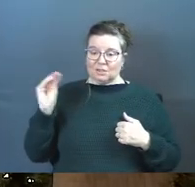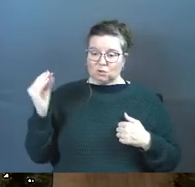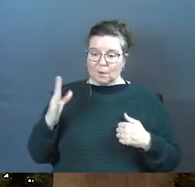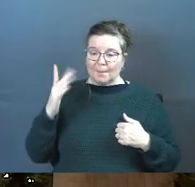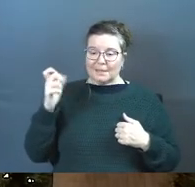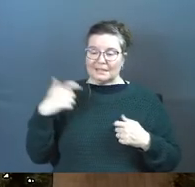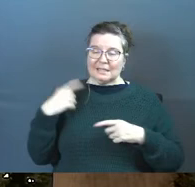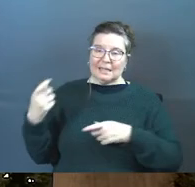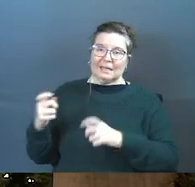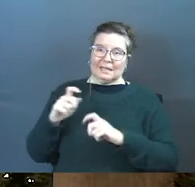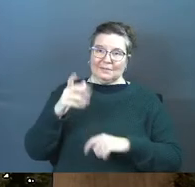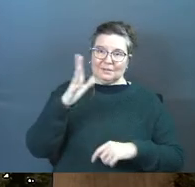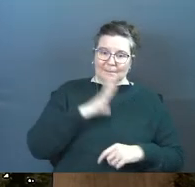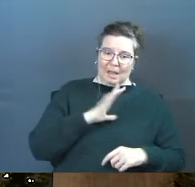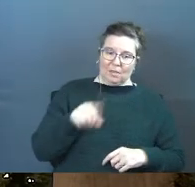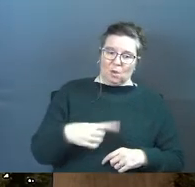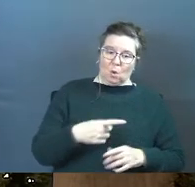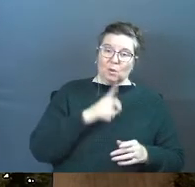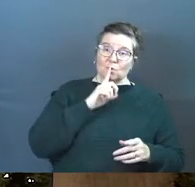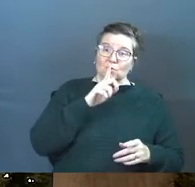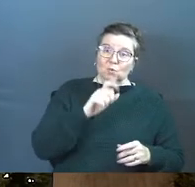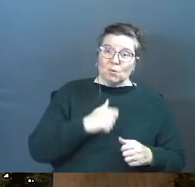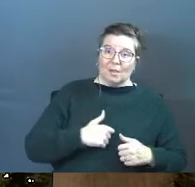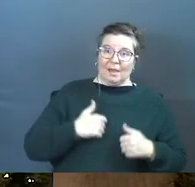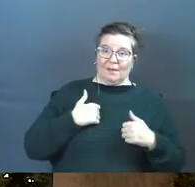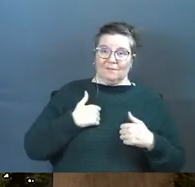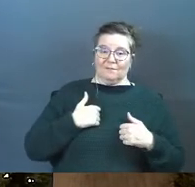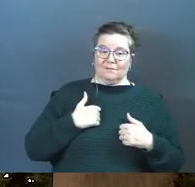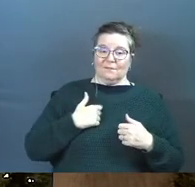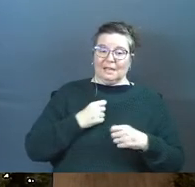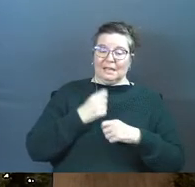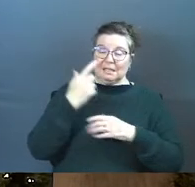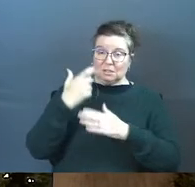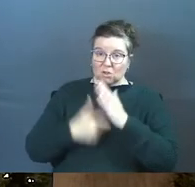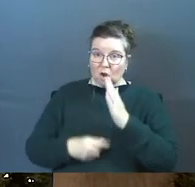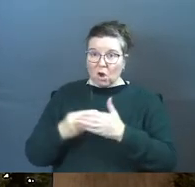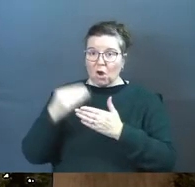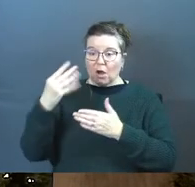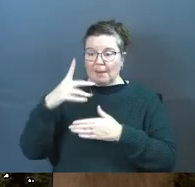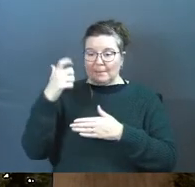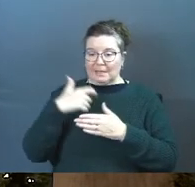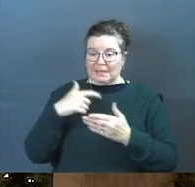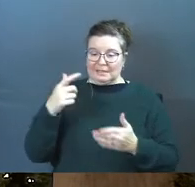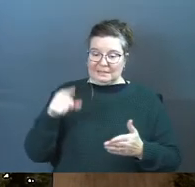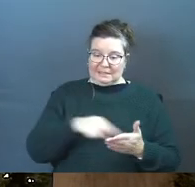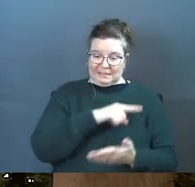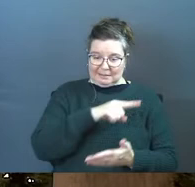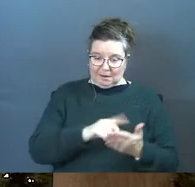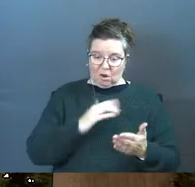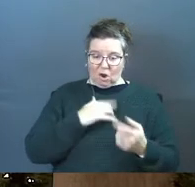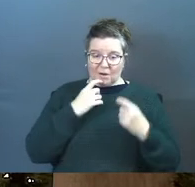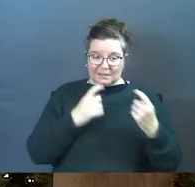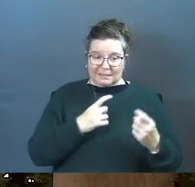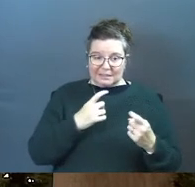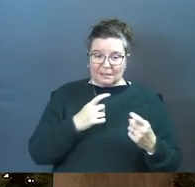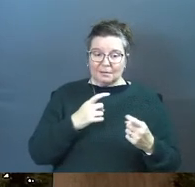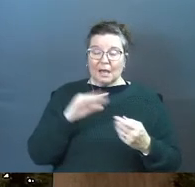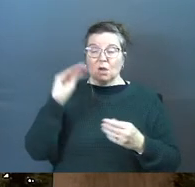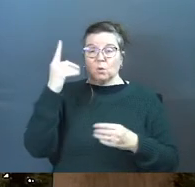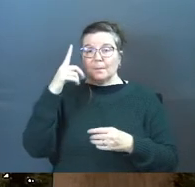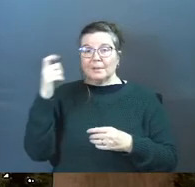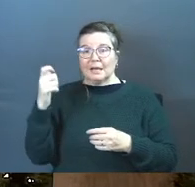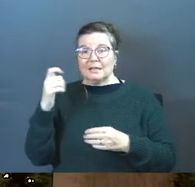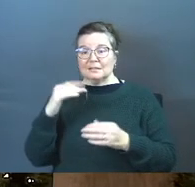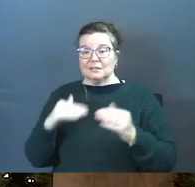grace because it gives a man the only true life. It is costly because it condemns our sin and grace because